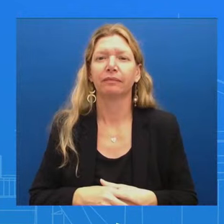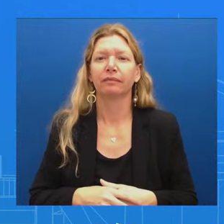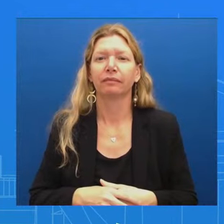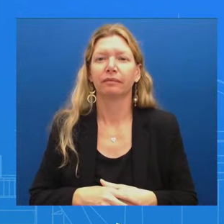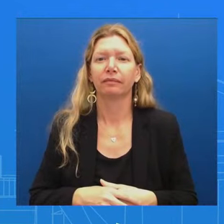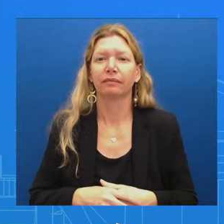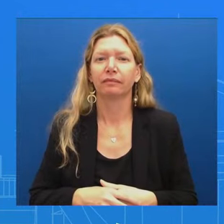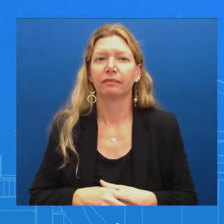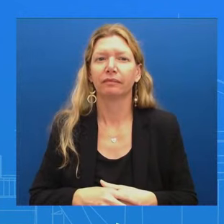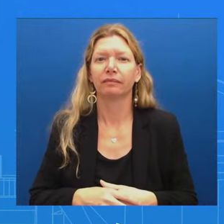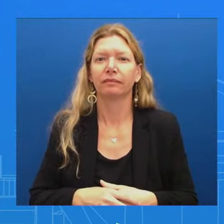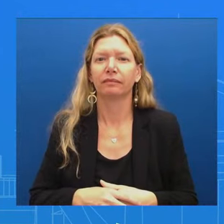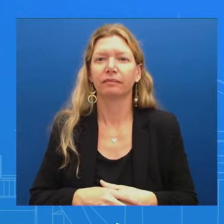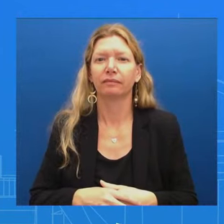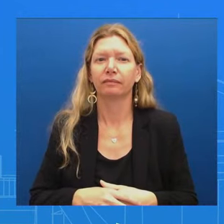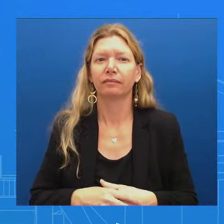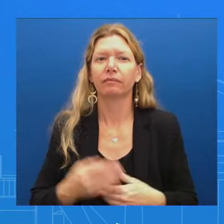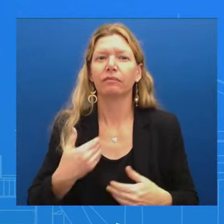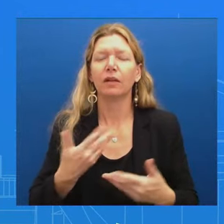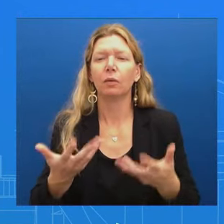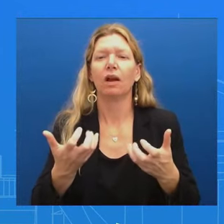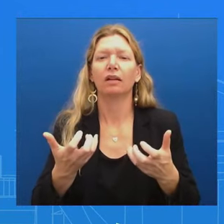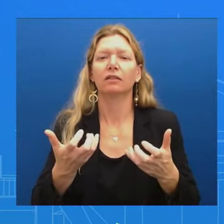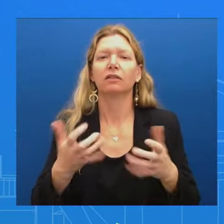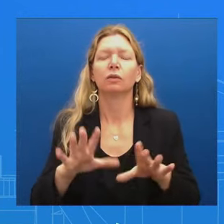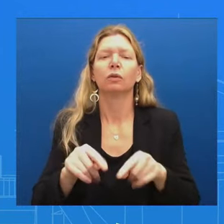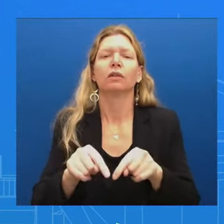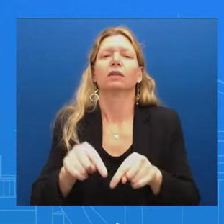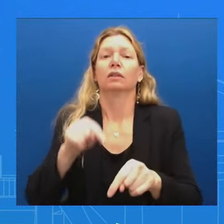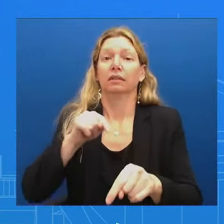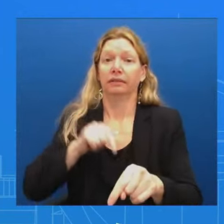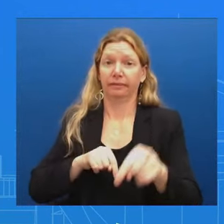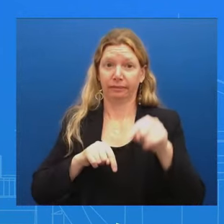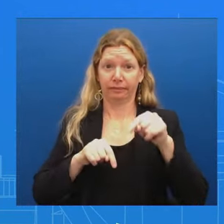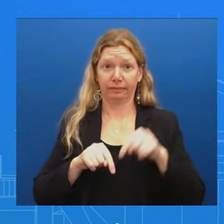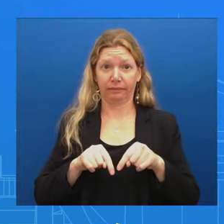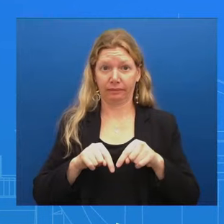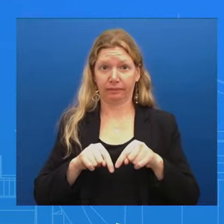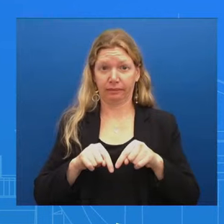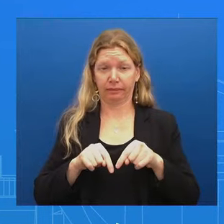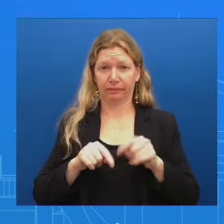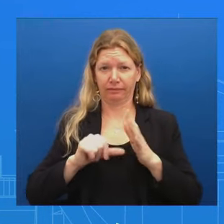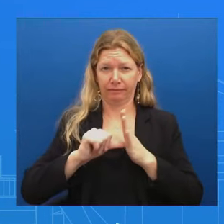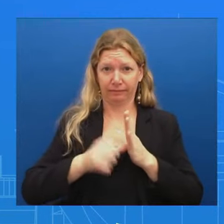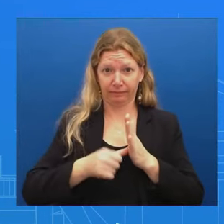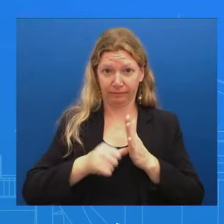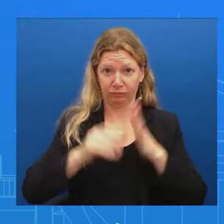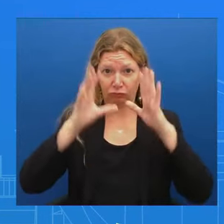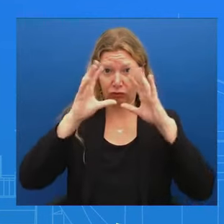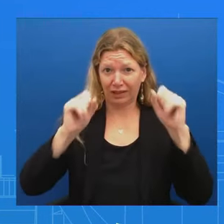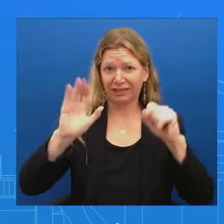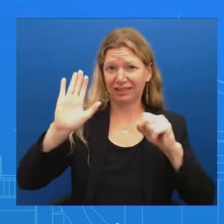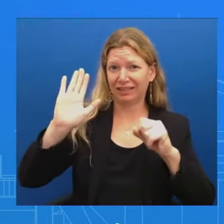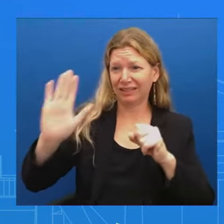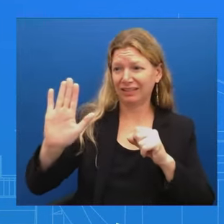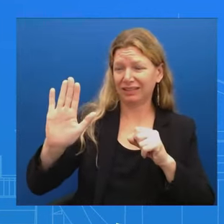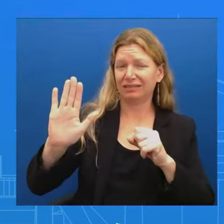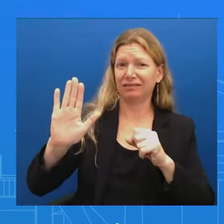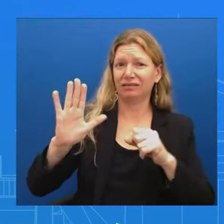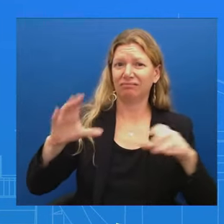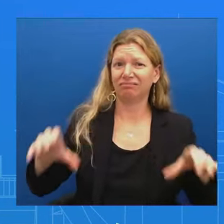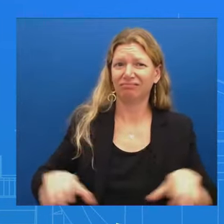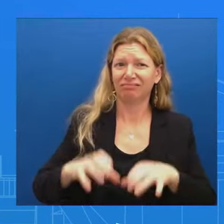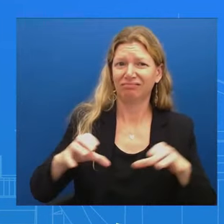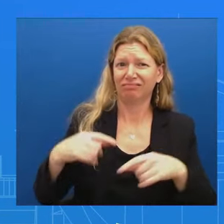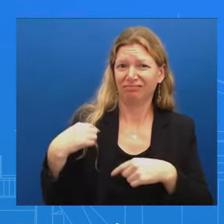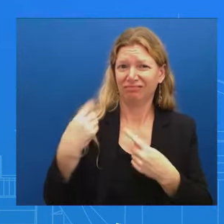too Is this President's record in the last three years And what he's been able to get done And that matters And that matters And so, yes, we're going to